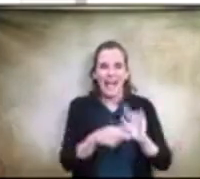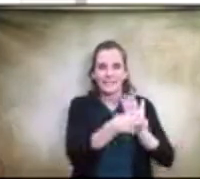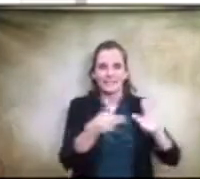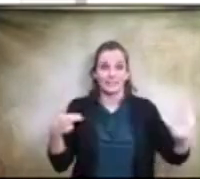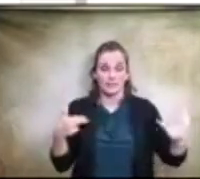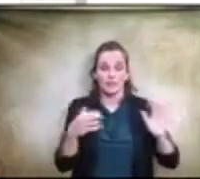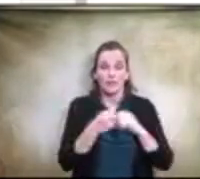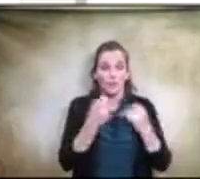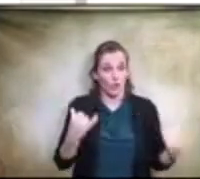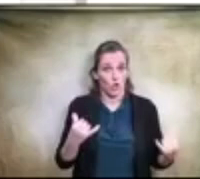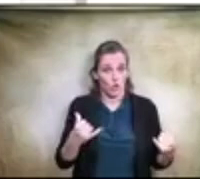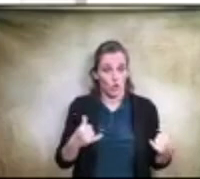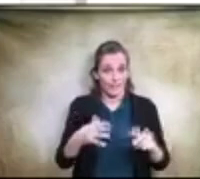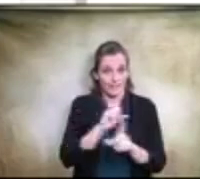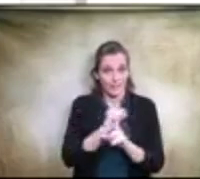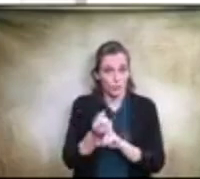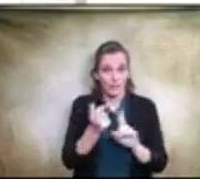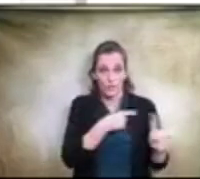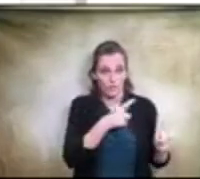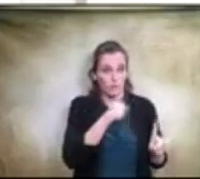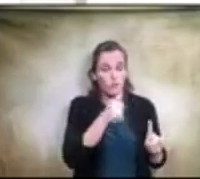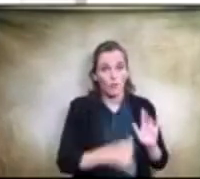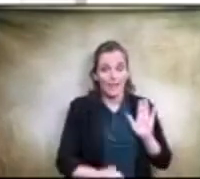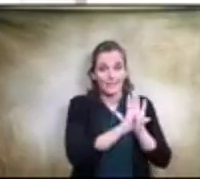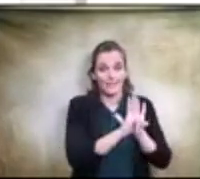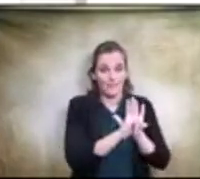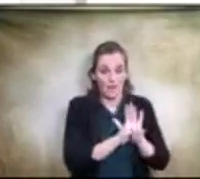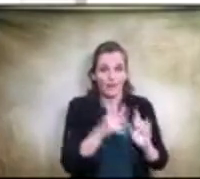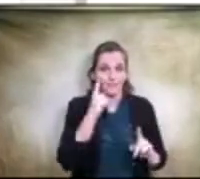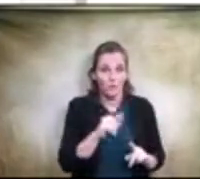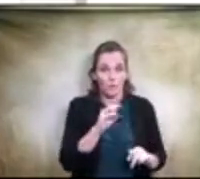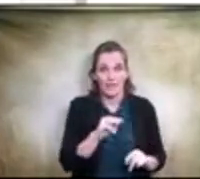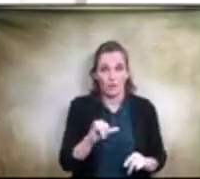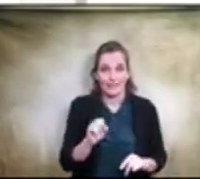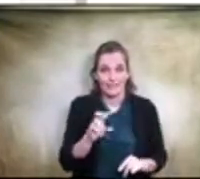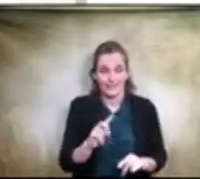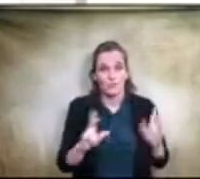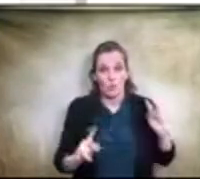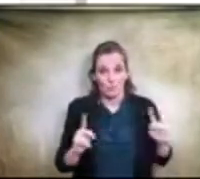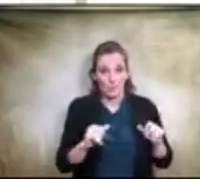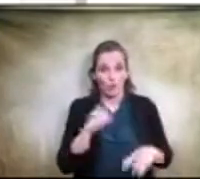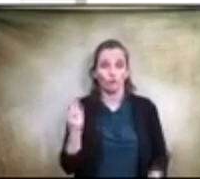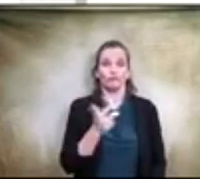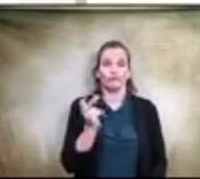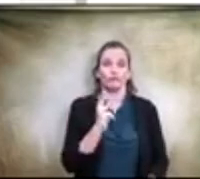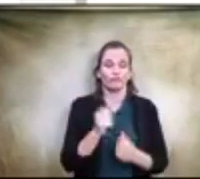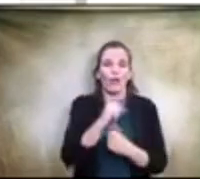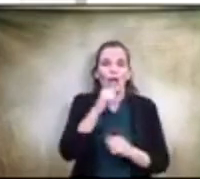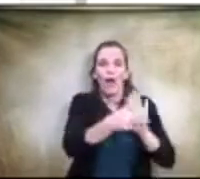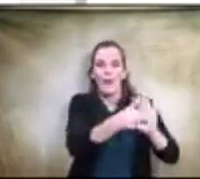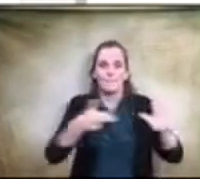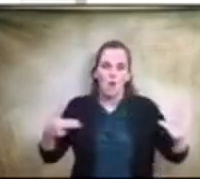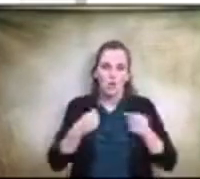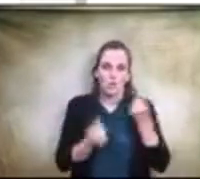so you're just driving up the people house in an unmarked car and that's that's one of the expectations moving forward